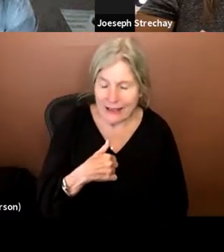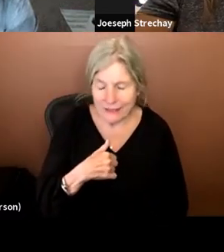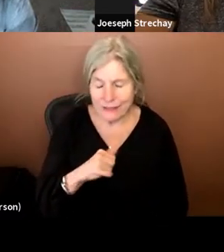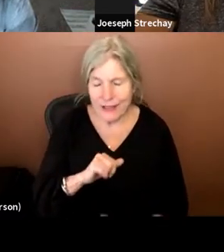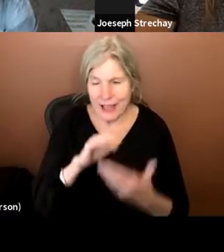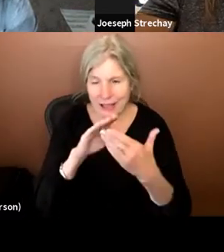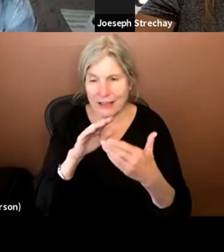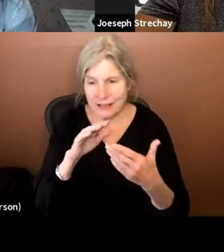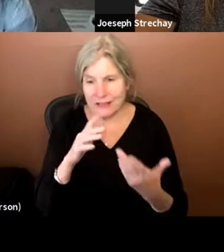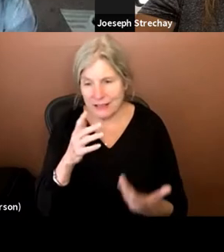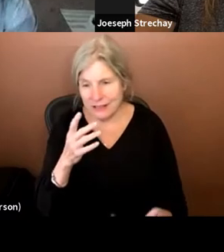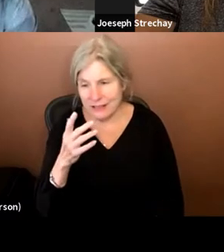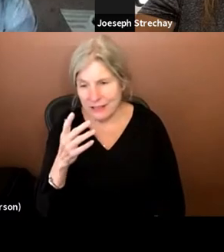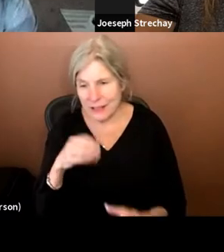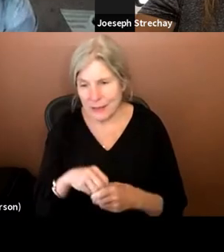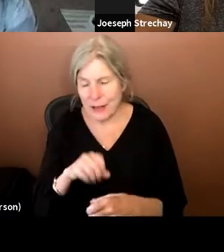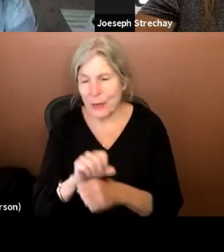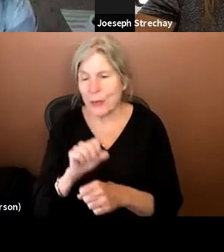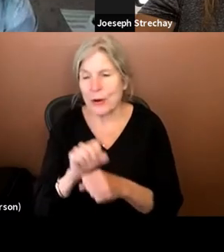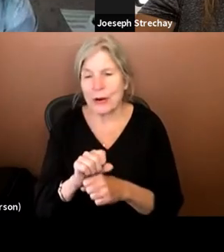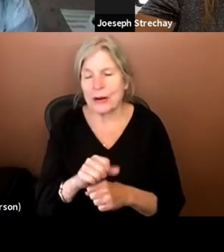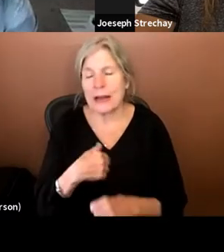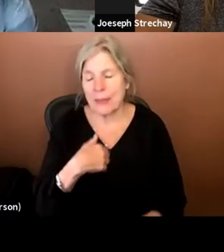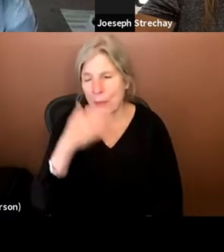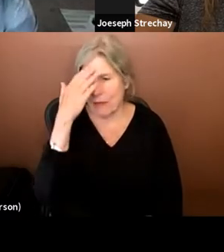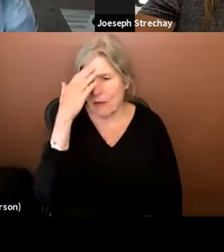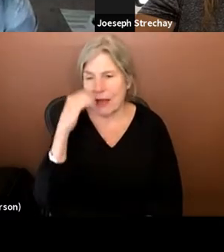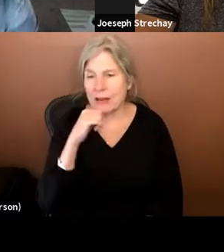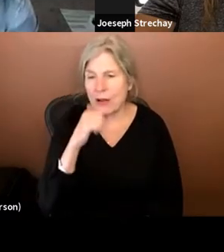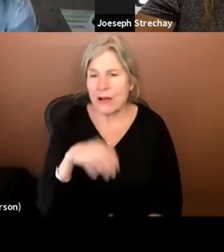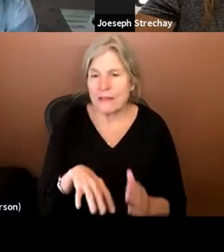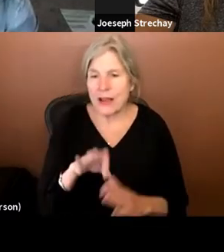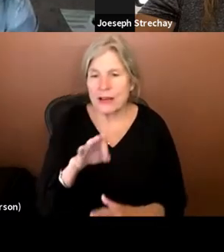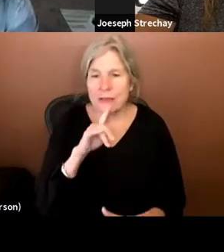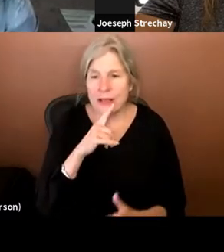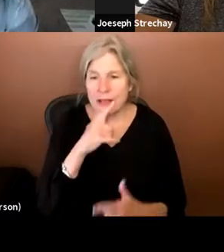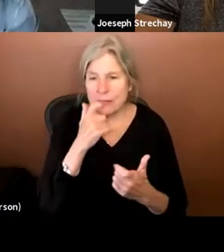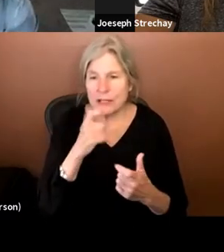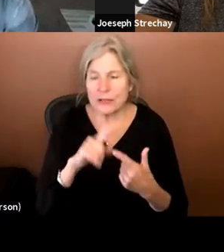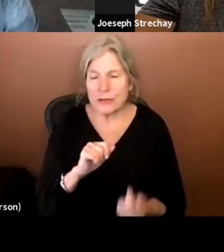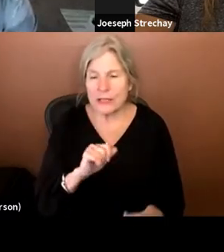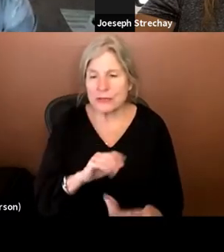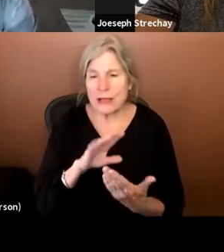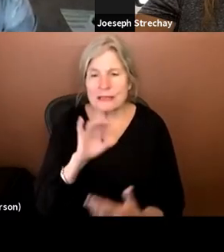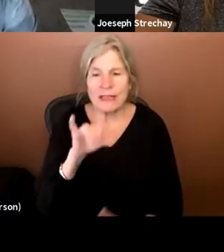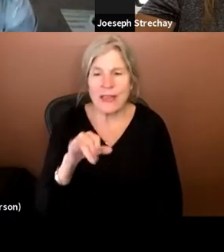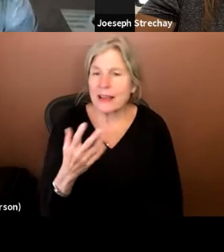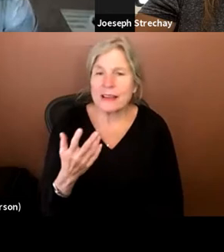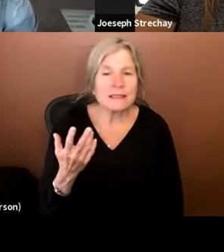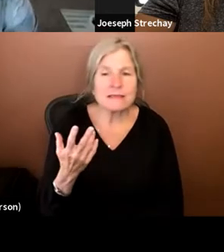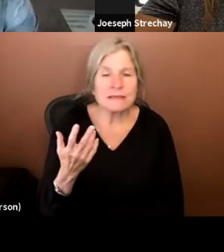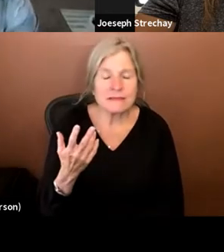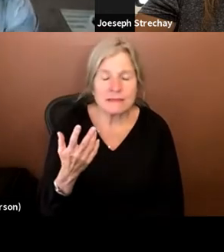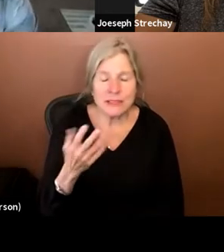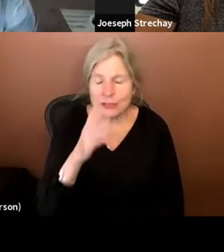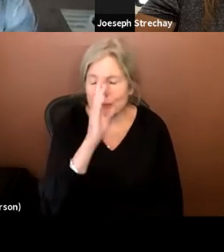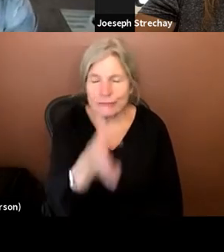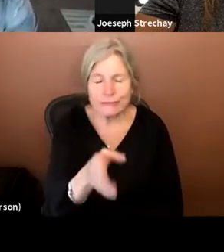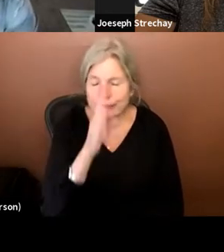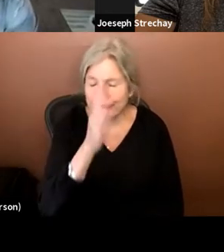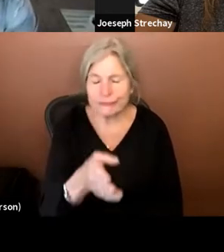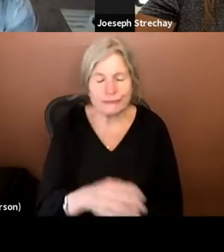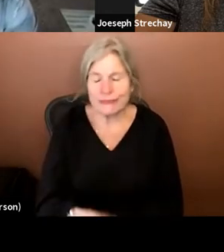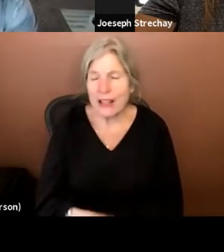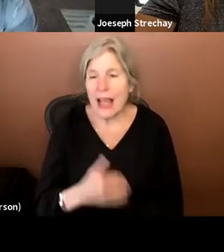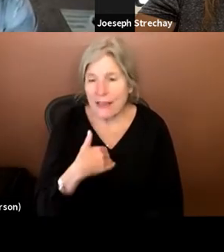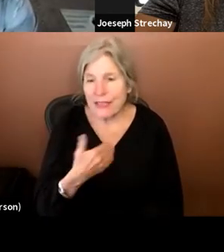Um, and I don't find it particularly interesting to address that head on. I have